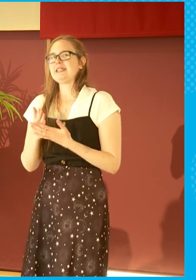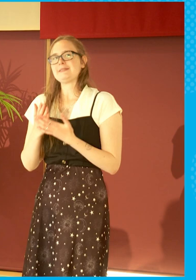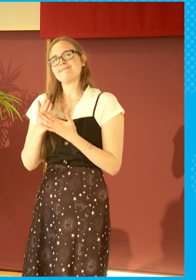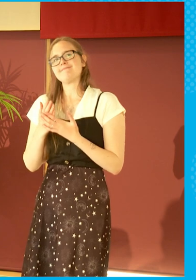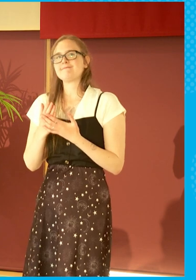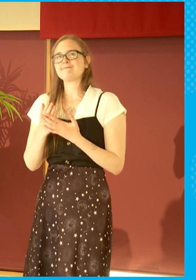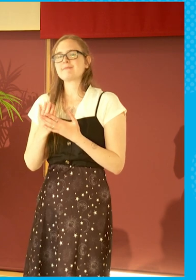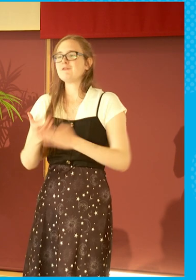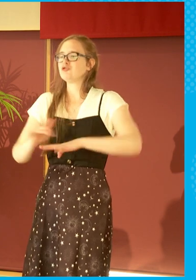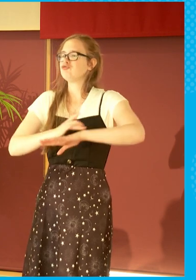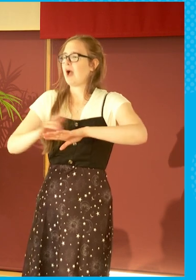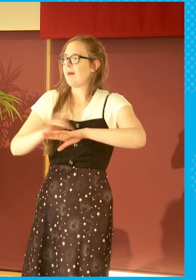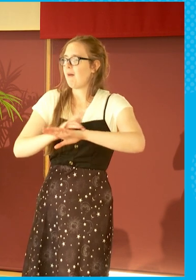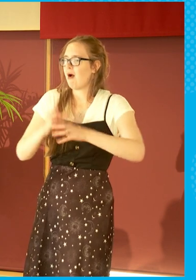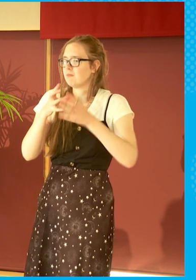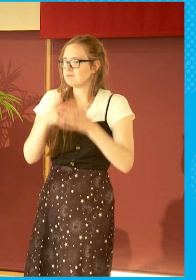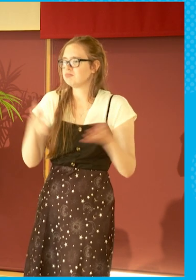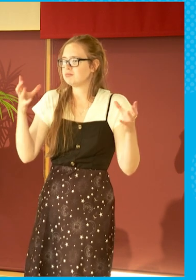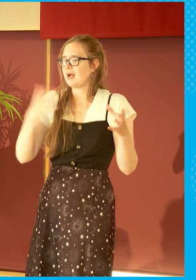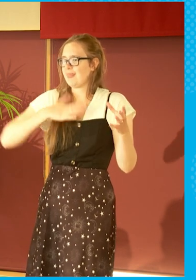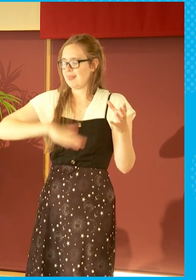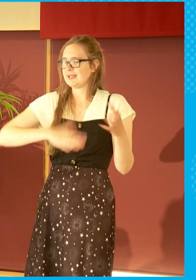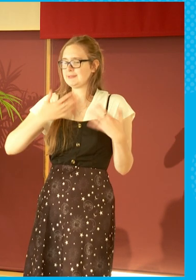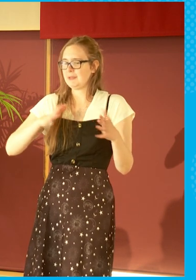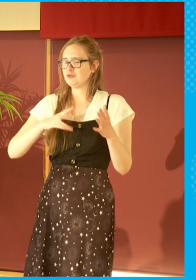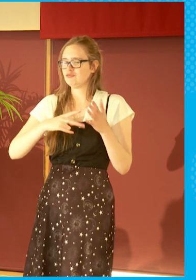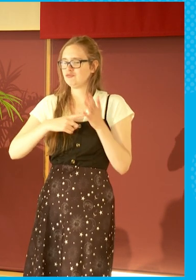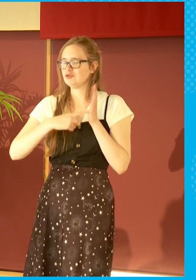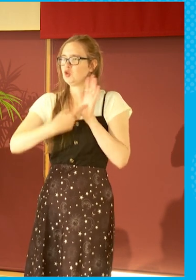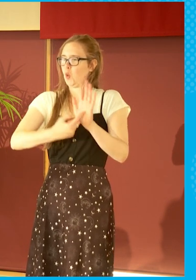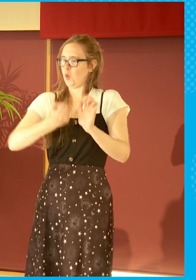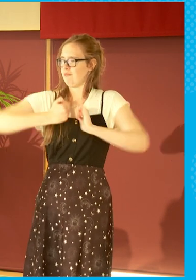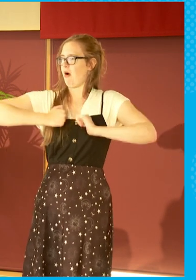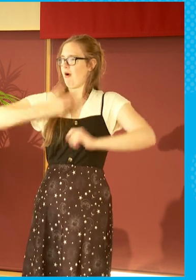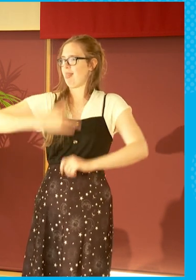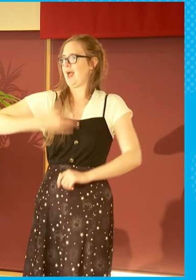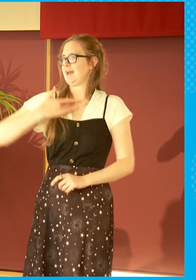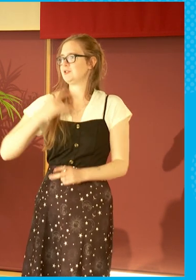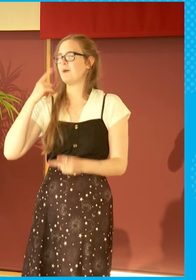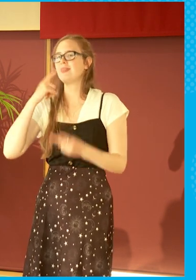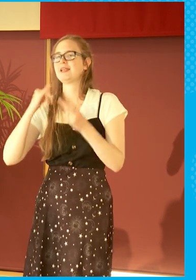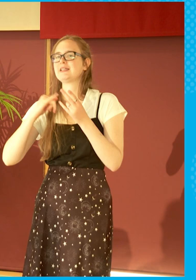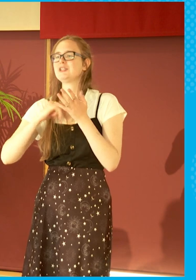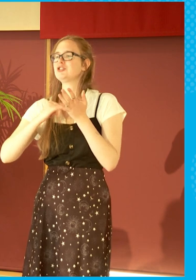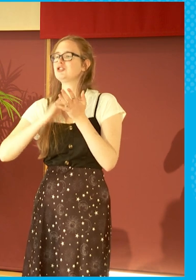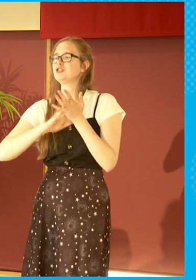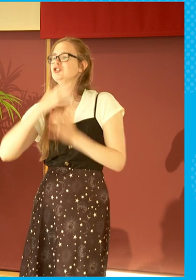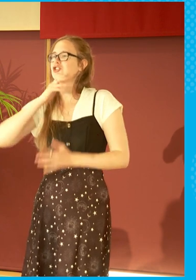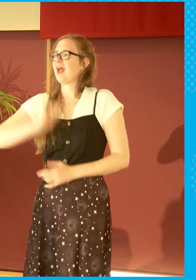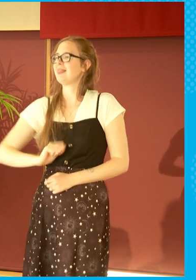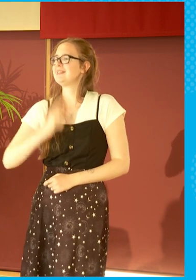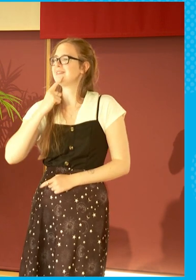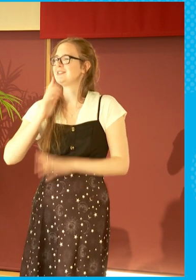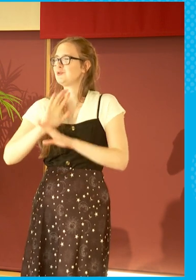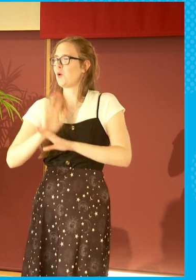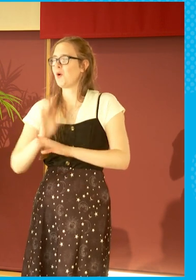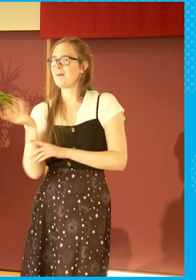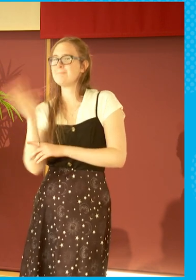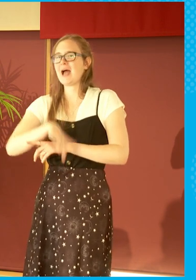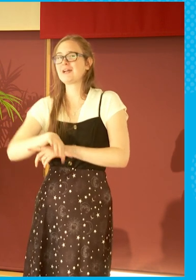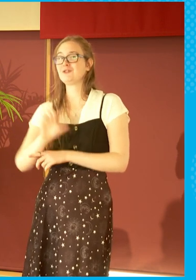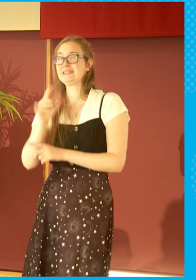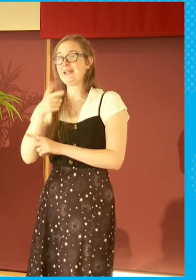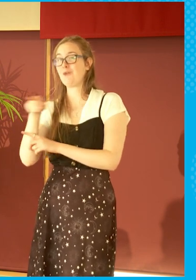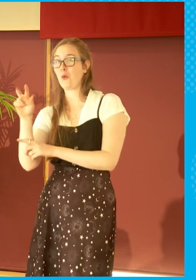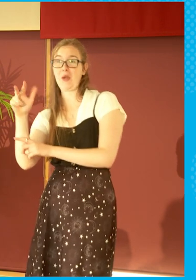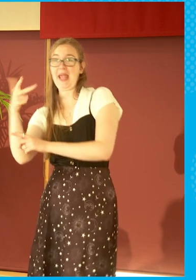drama in recent times that does reflect our lives. I'm thinking of things like Shetland, which is now about to return for its seventh or